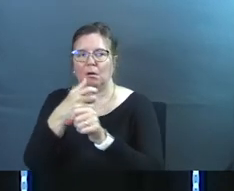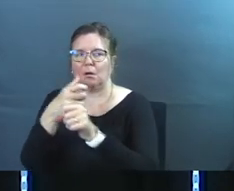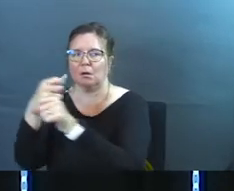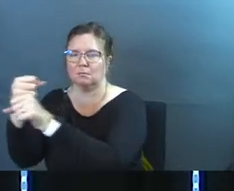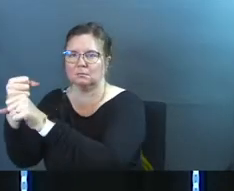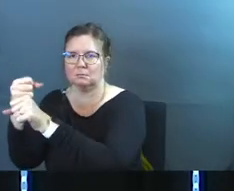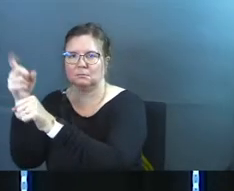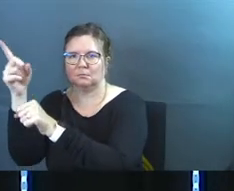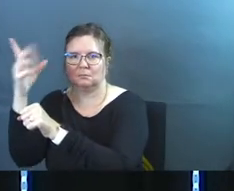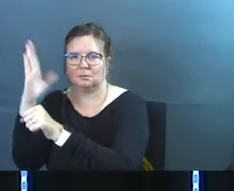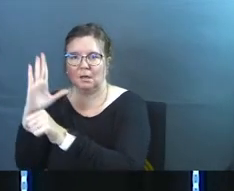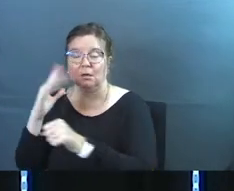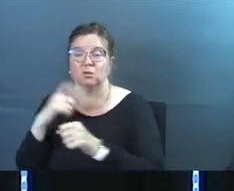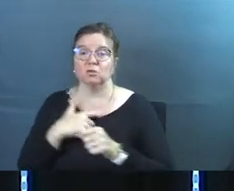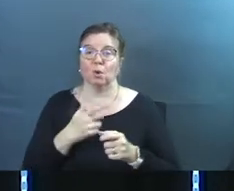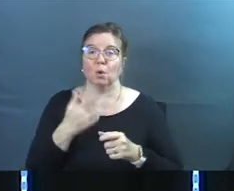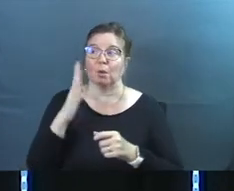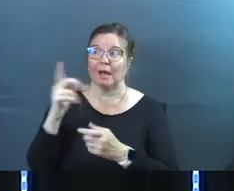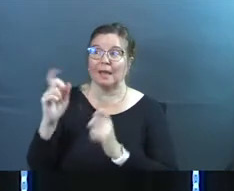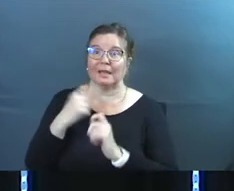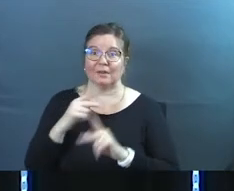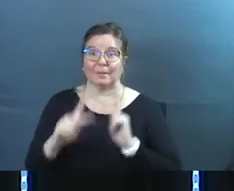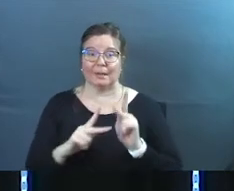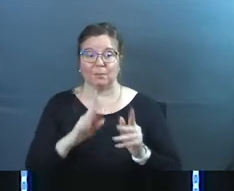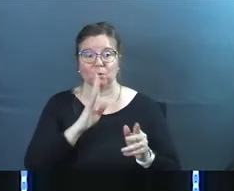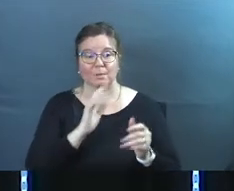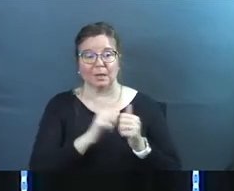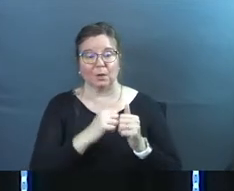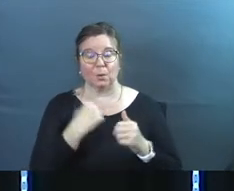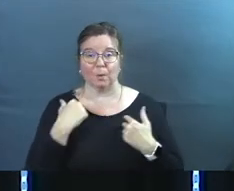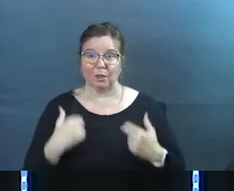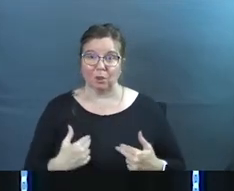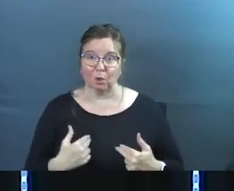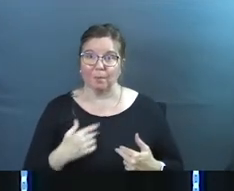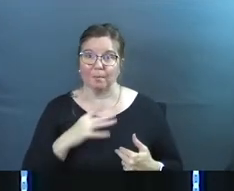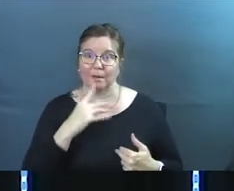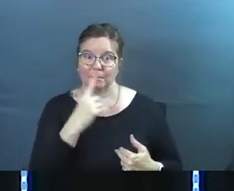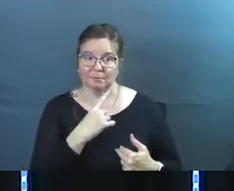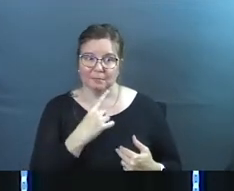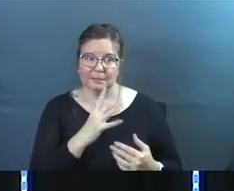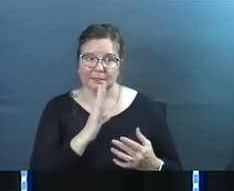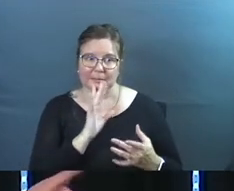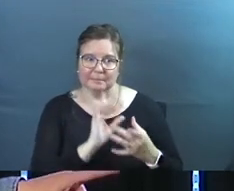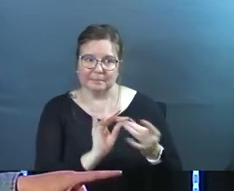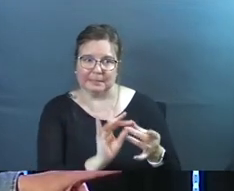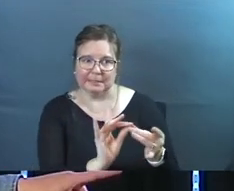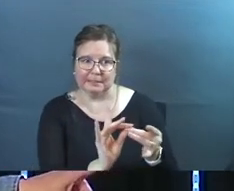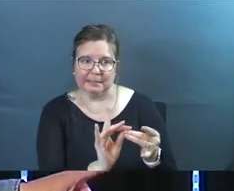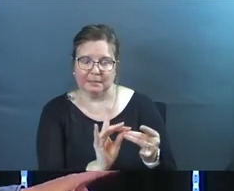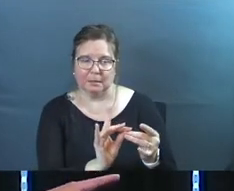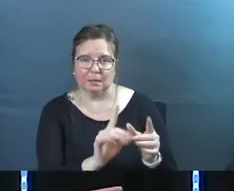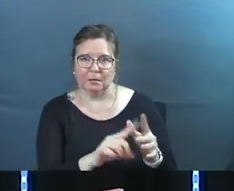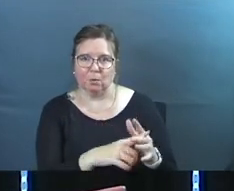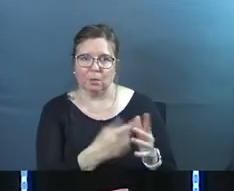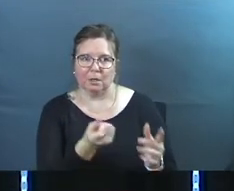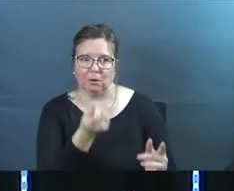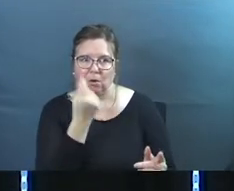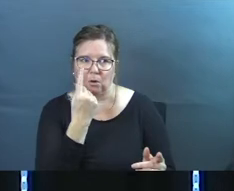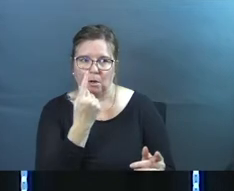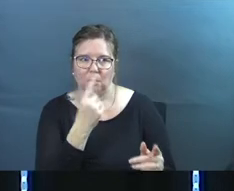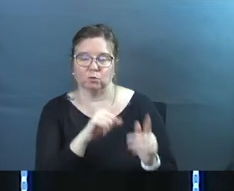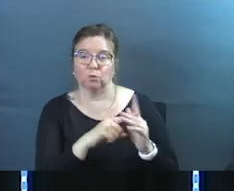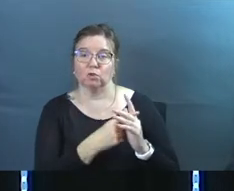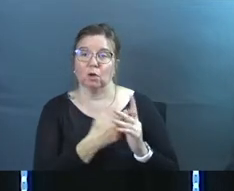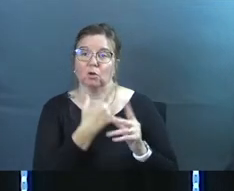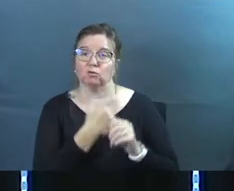start somewhere and so God gives us people who speak with human lips that we can hear and understand and we start by trusting a leader's